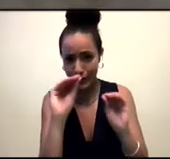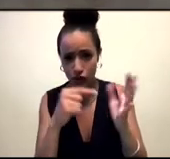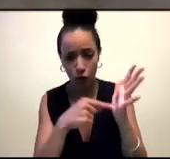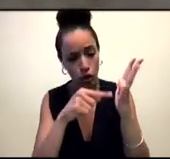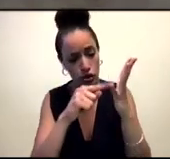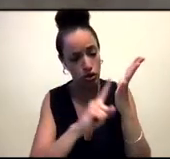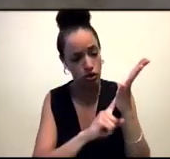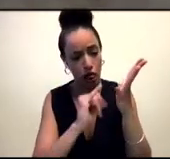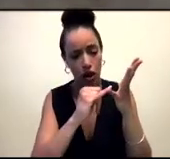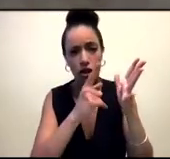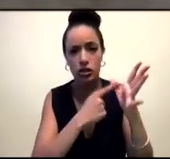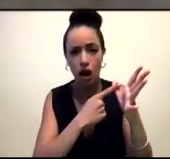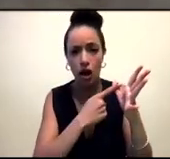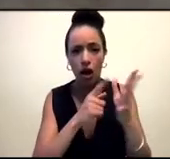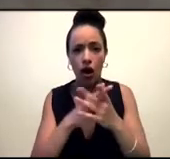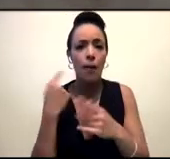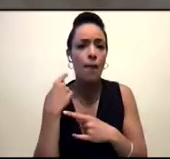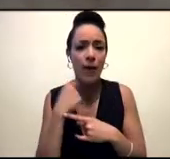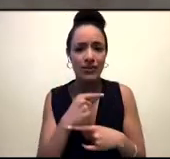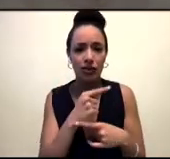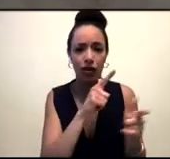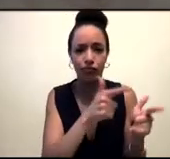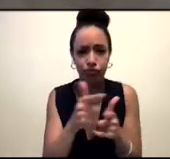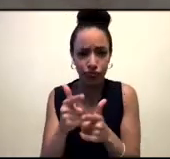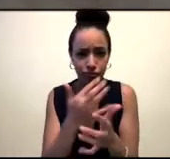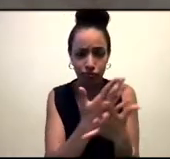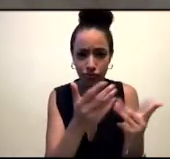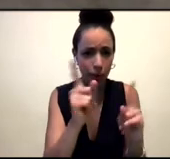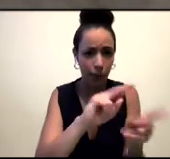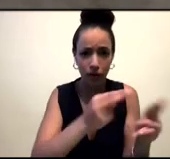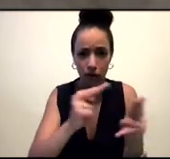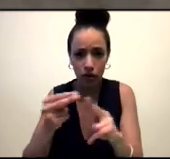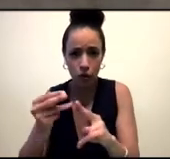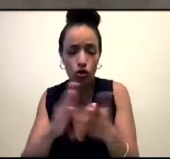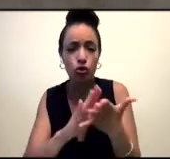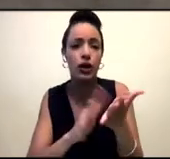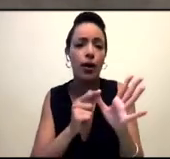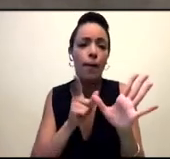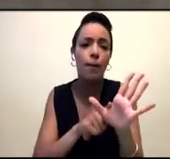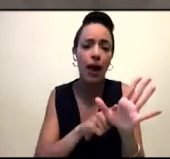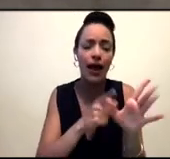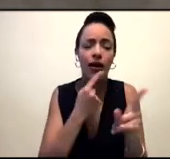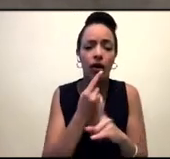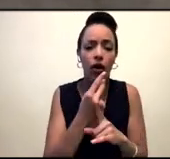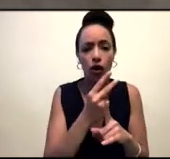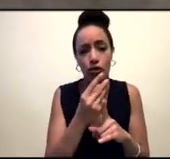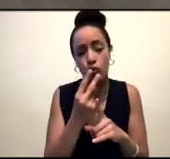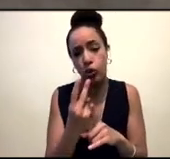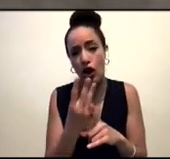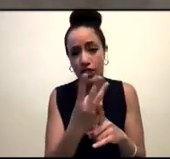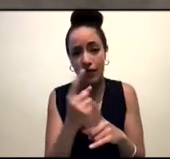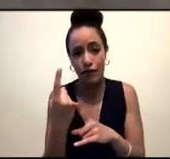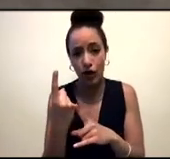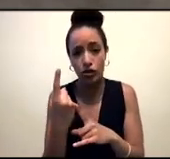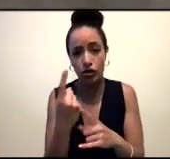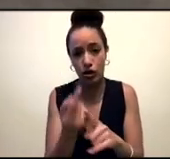May 31st, 1921. And 300 Black people were killed, 10,000 were